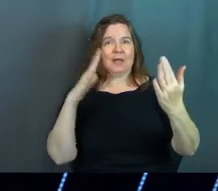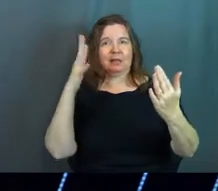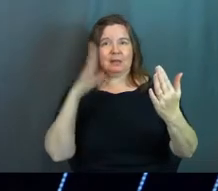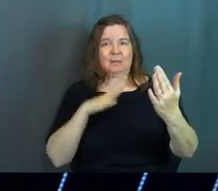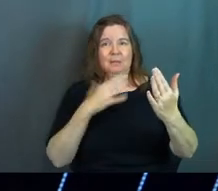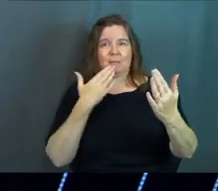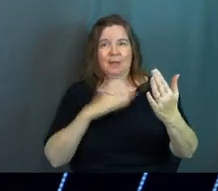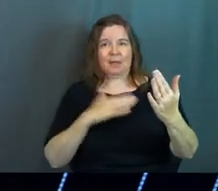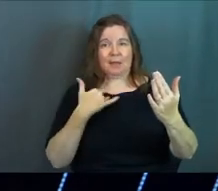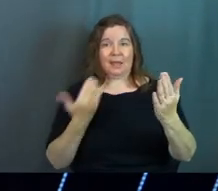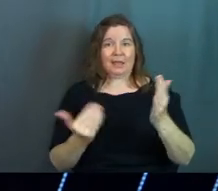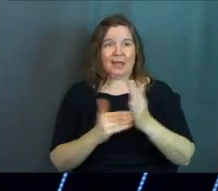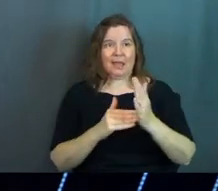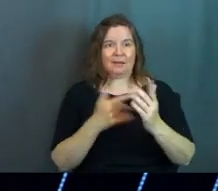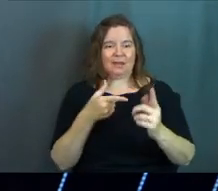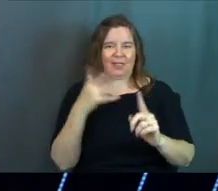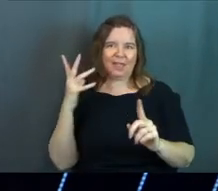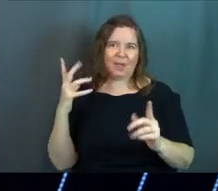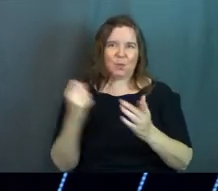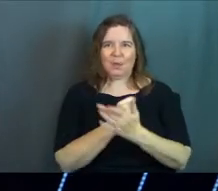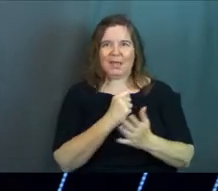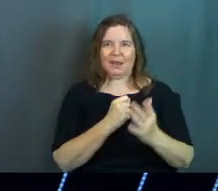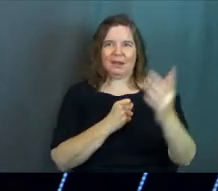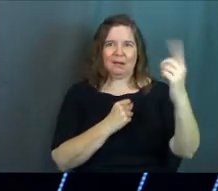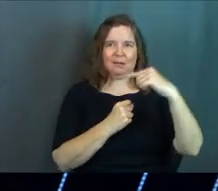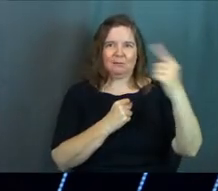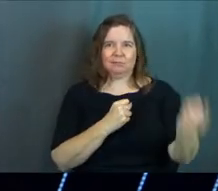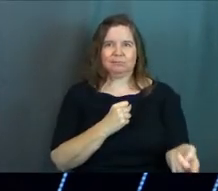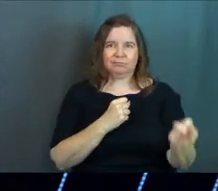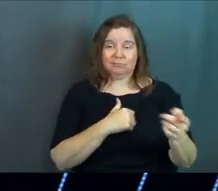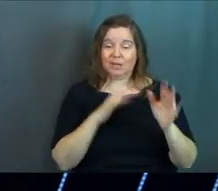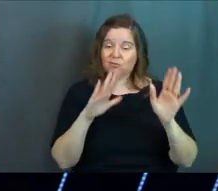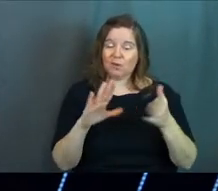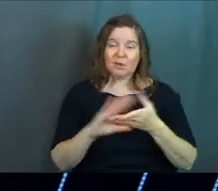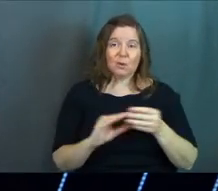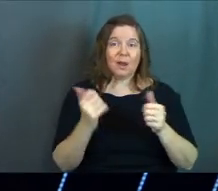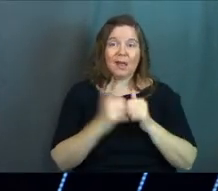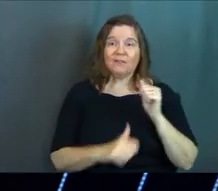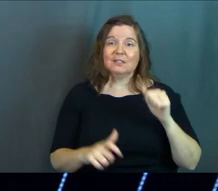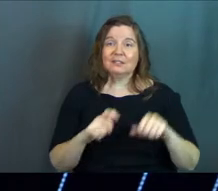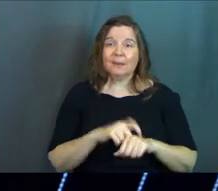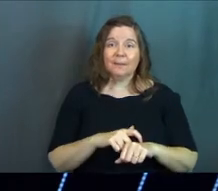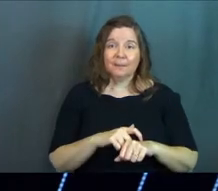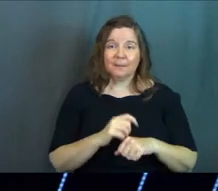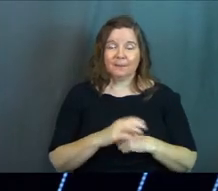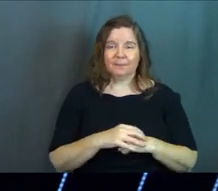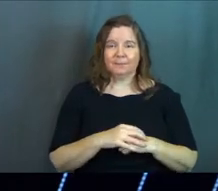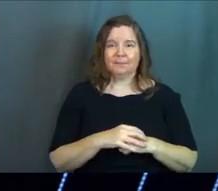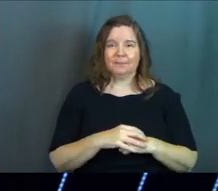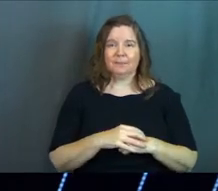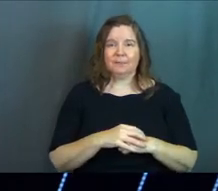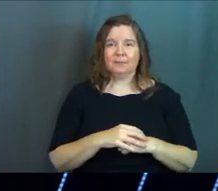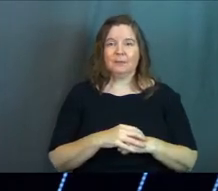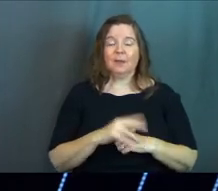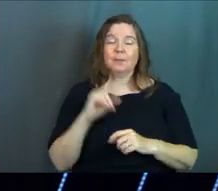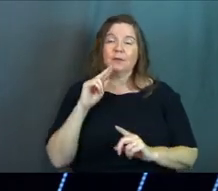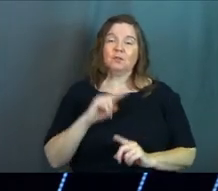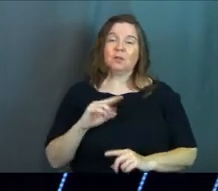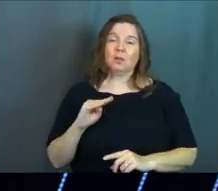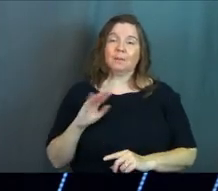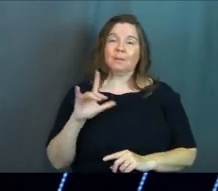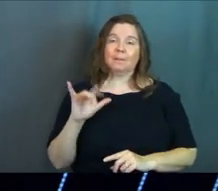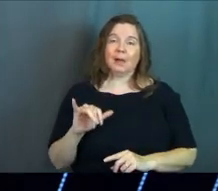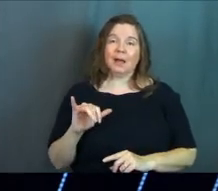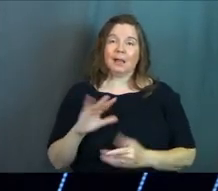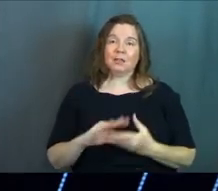big bad guy and they win. And it's a great story. Every single time. Go to Molly's story. Where